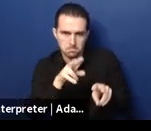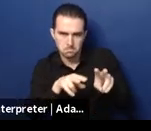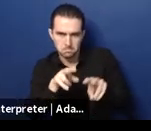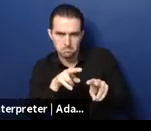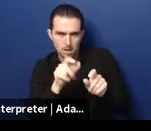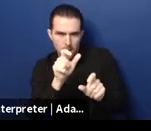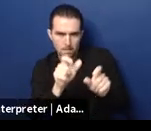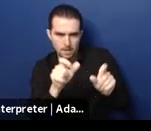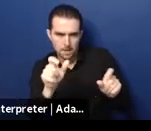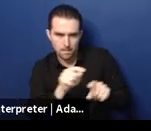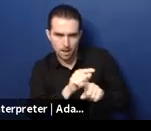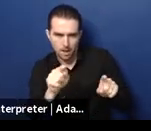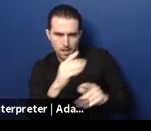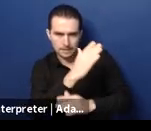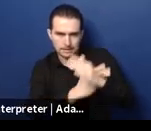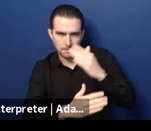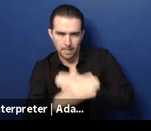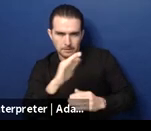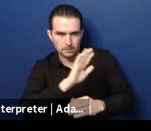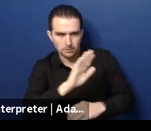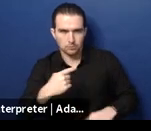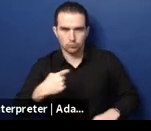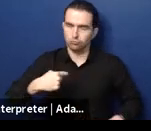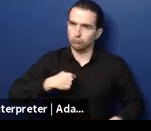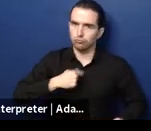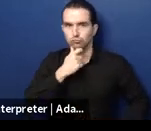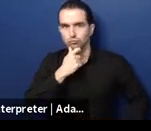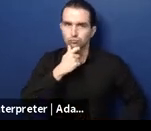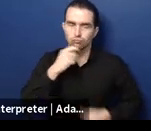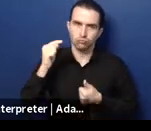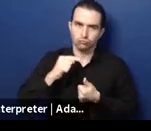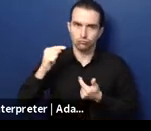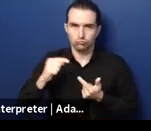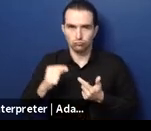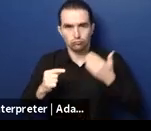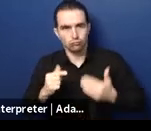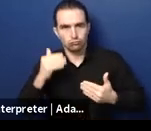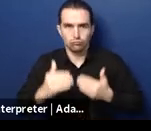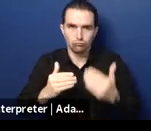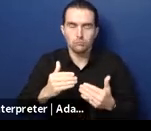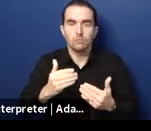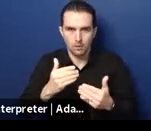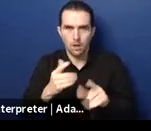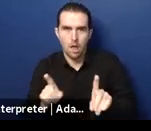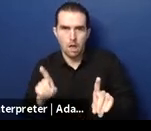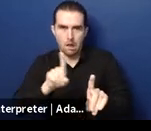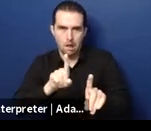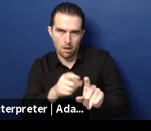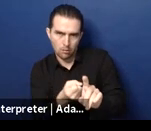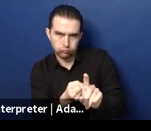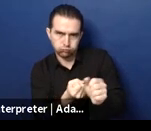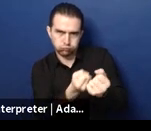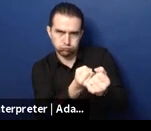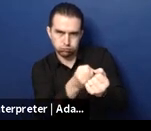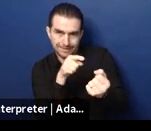have the best relationship within the care and support that is provided. Our colleagues